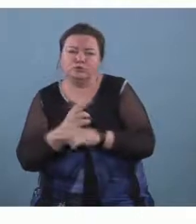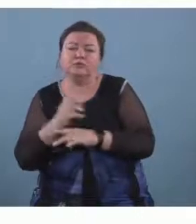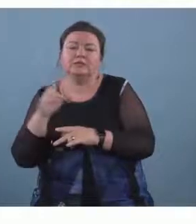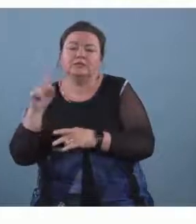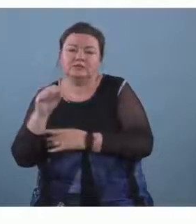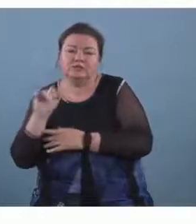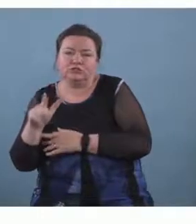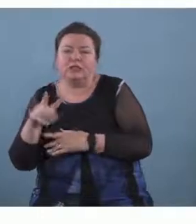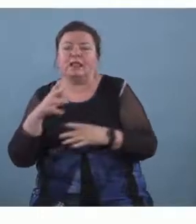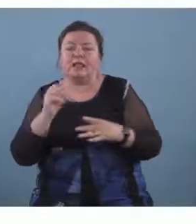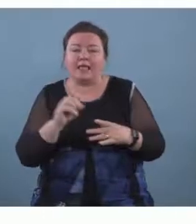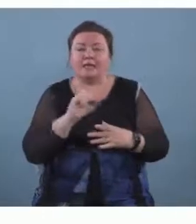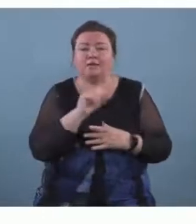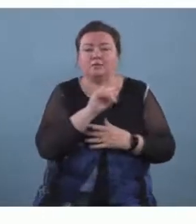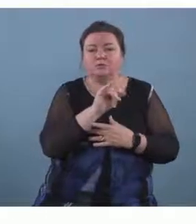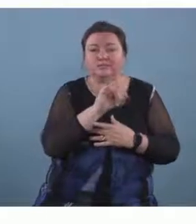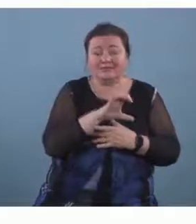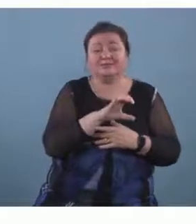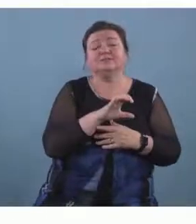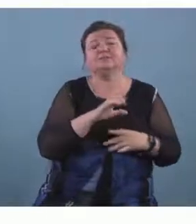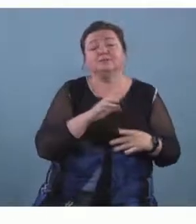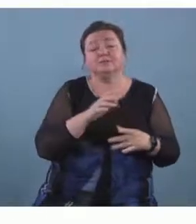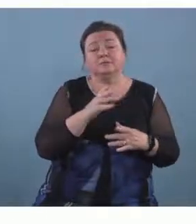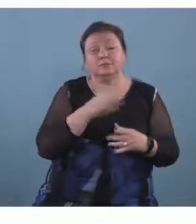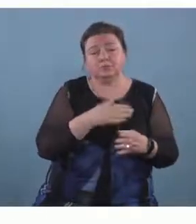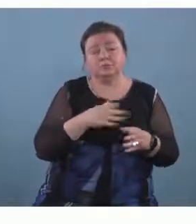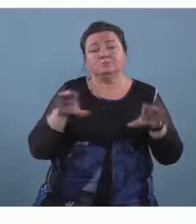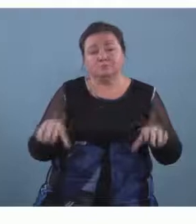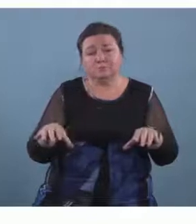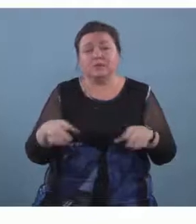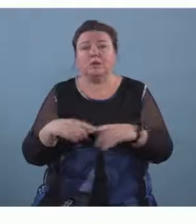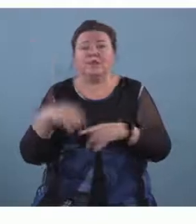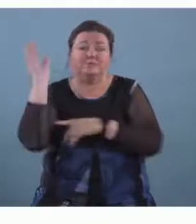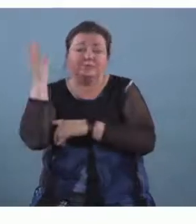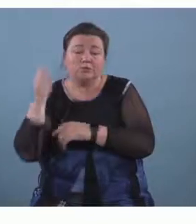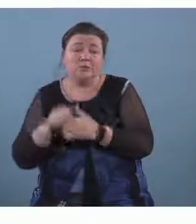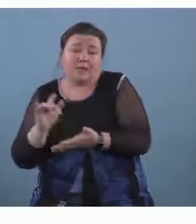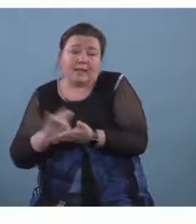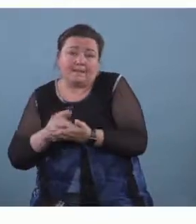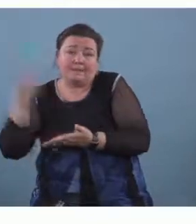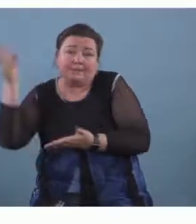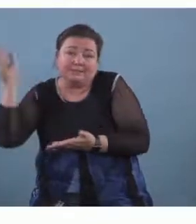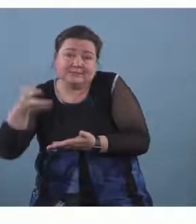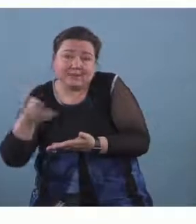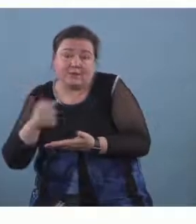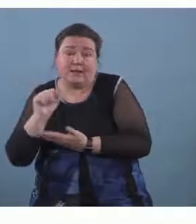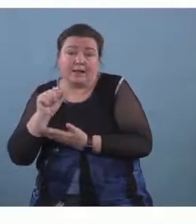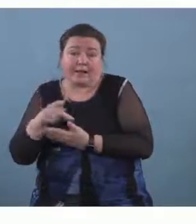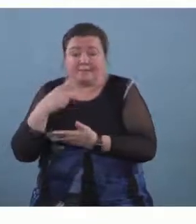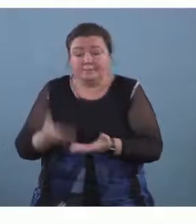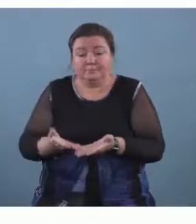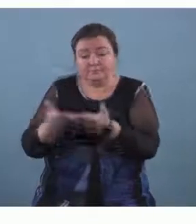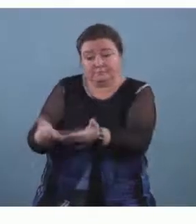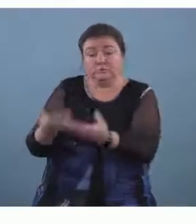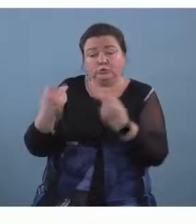speaker we would plug this in with uh an ipad we would download an app for them to try